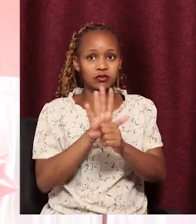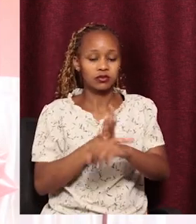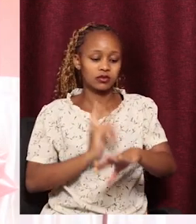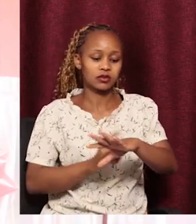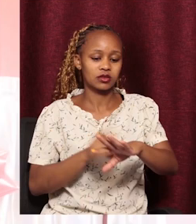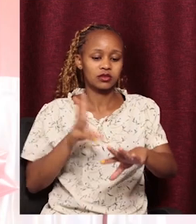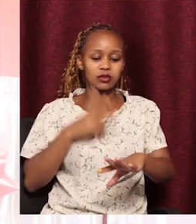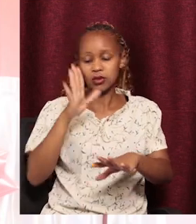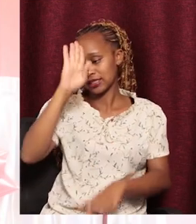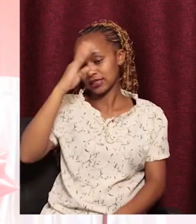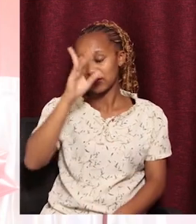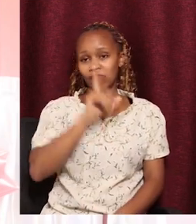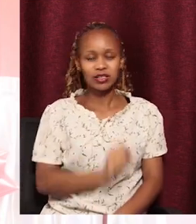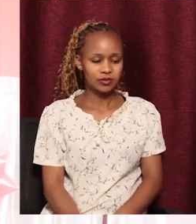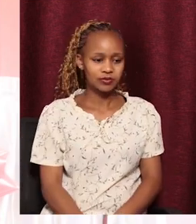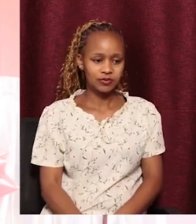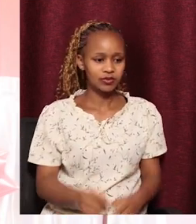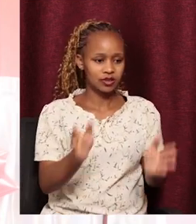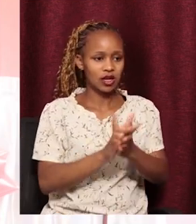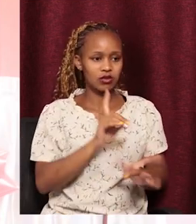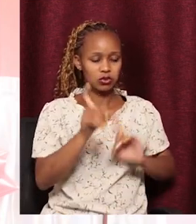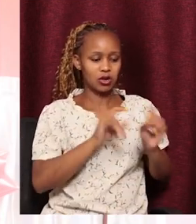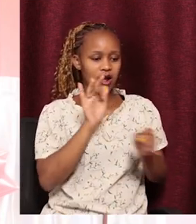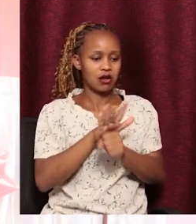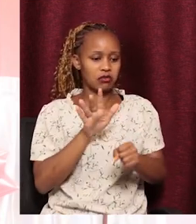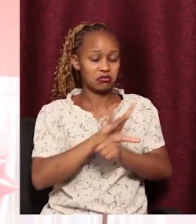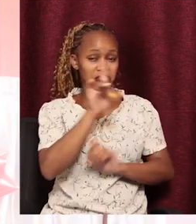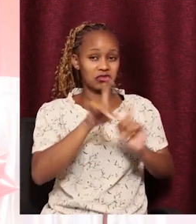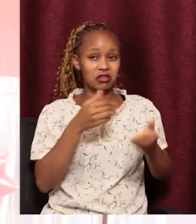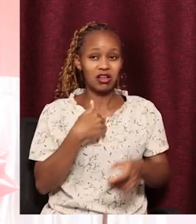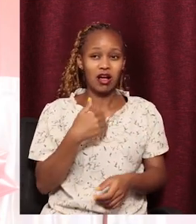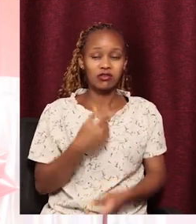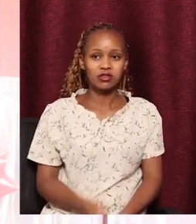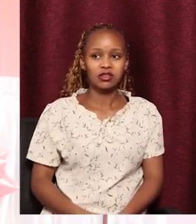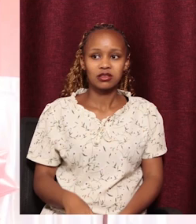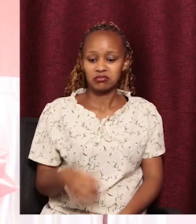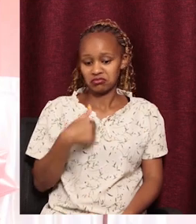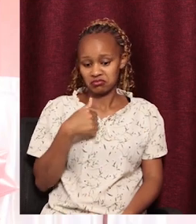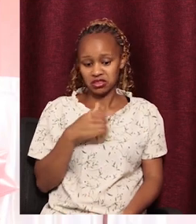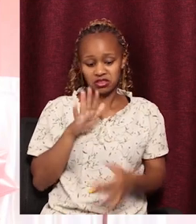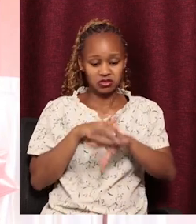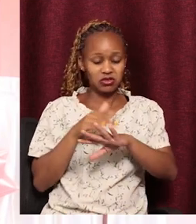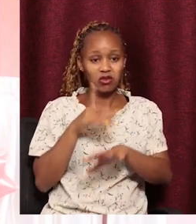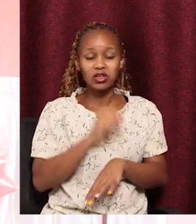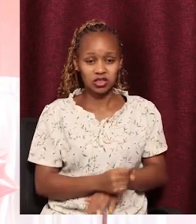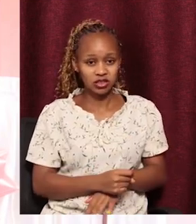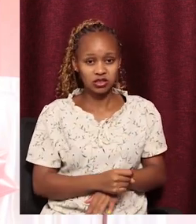times we are in doubt and we ask many questions. Have I been called?